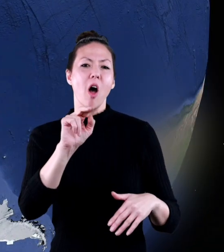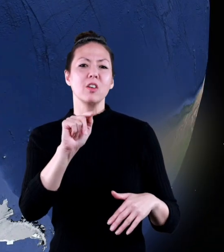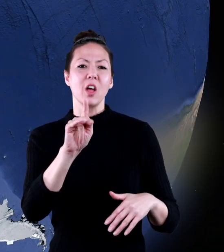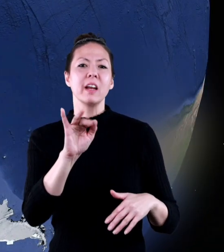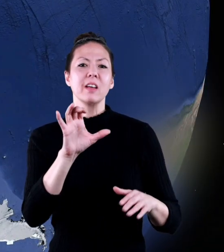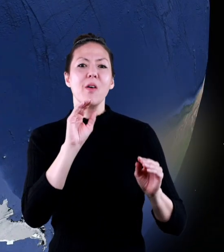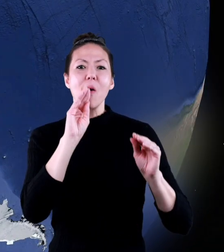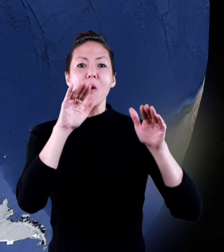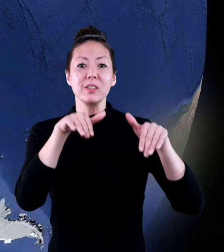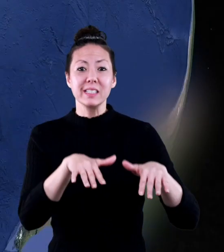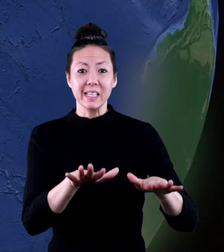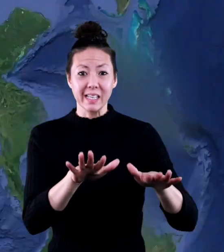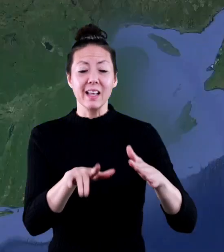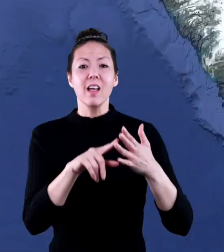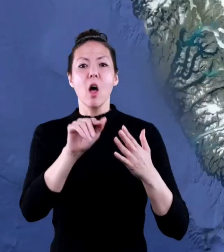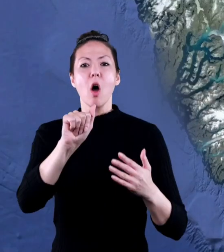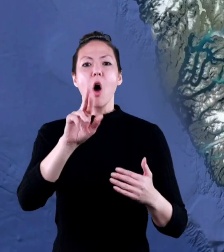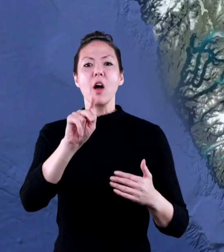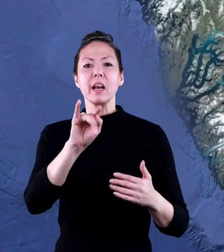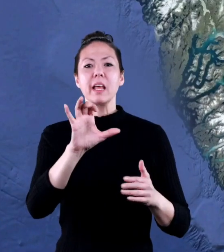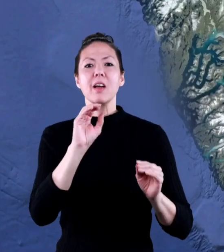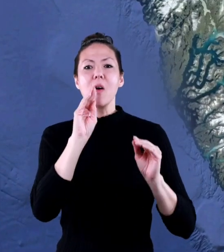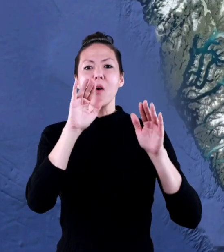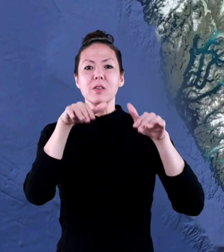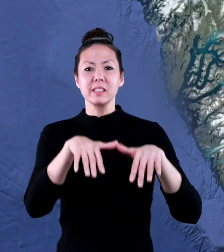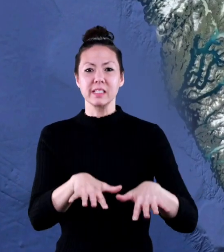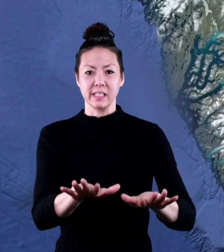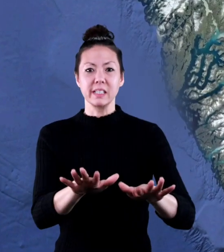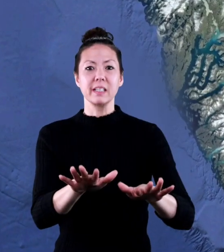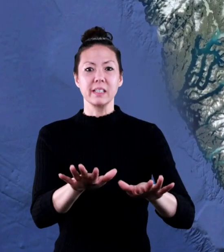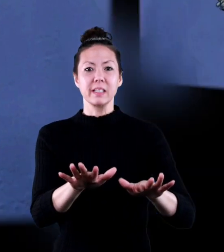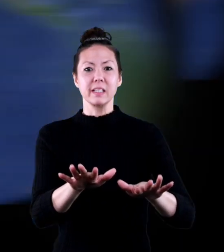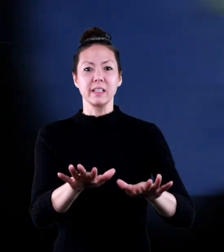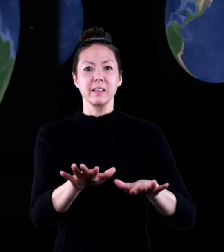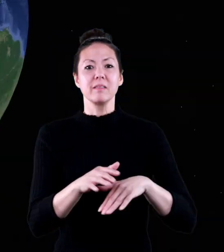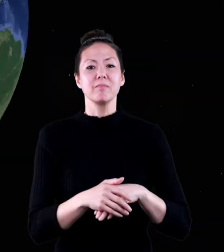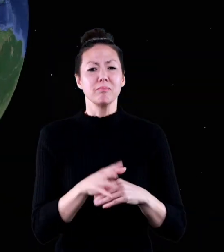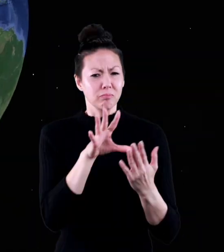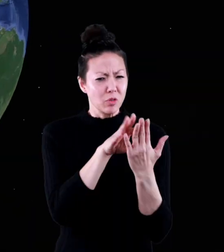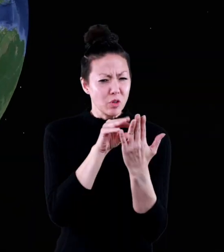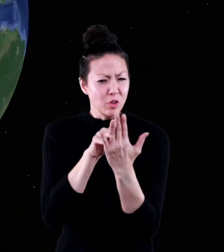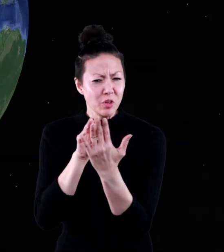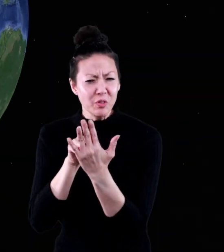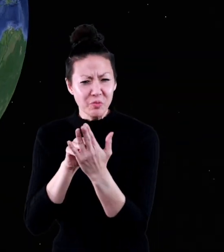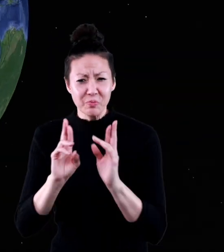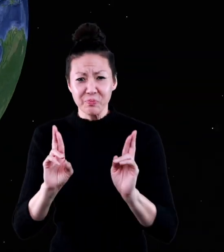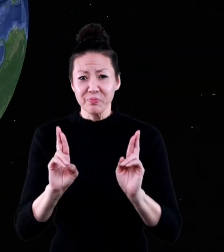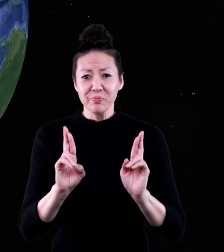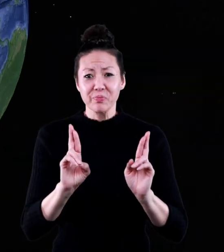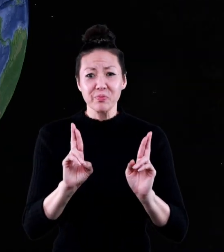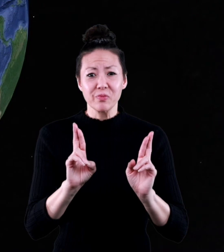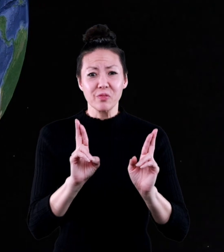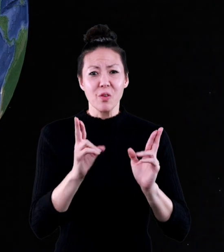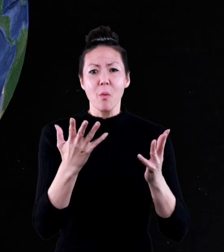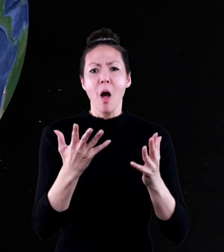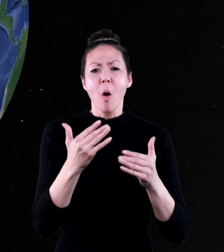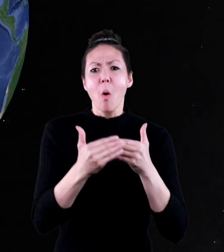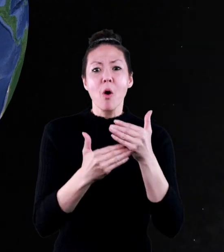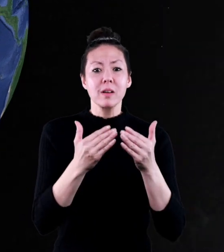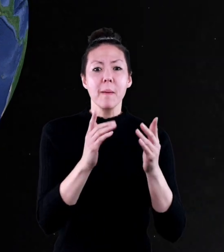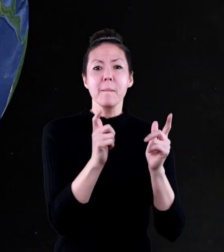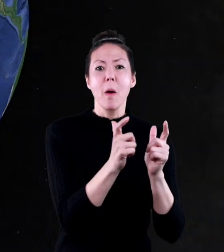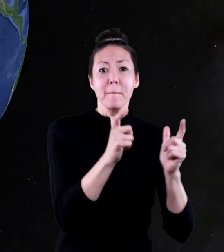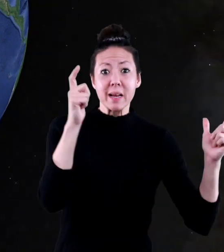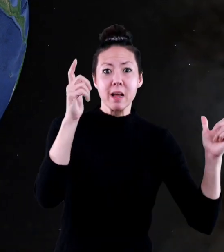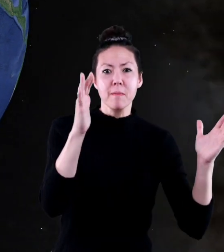also called the Antarctic Ocean, and the Arctic Ocean. Let's learn a little bit about them in order of